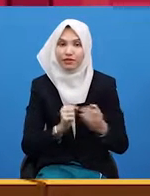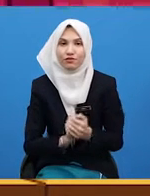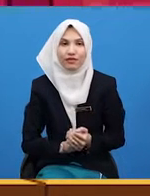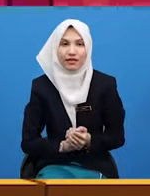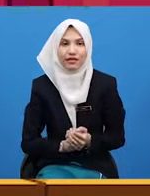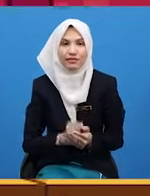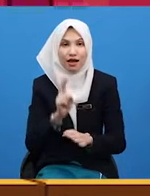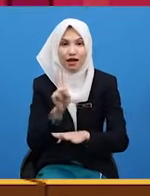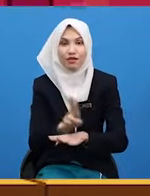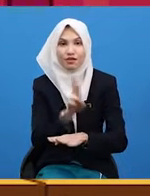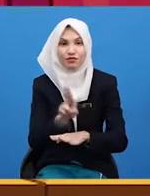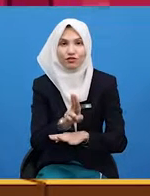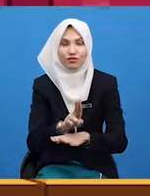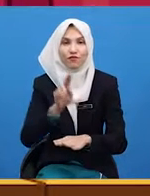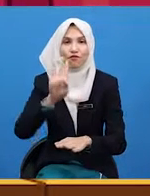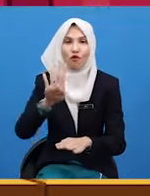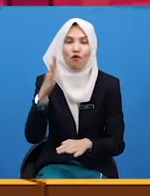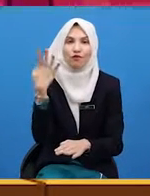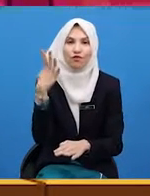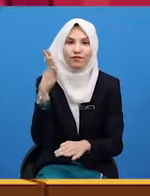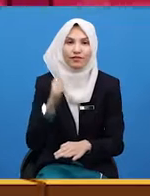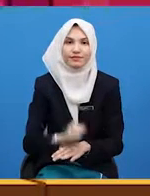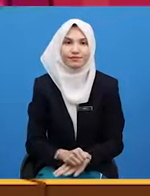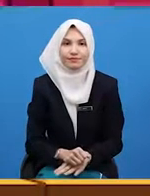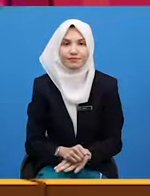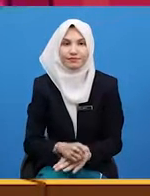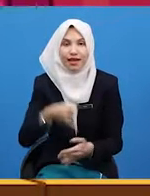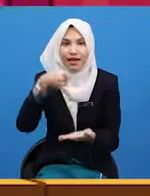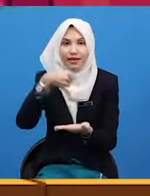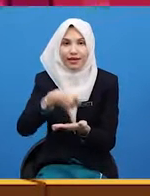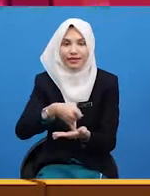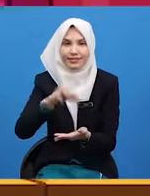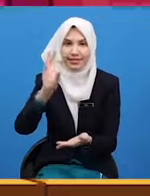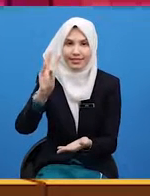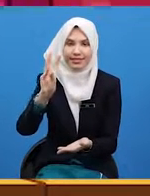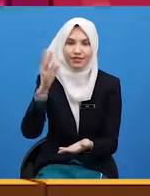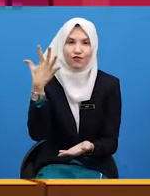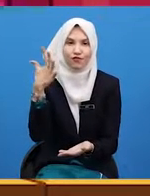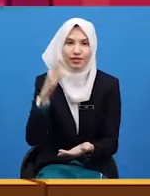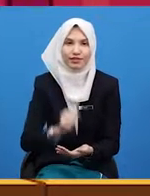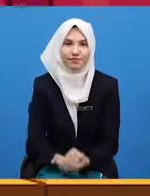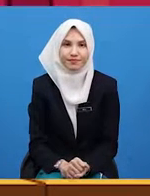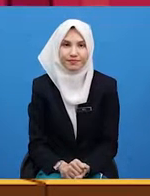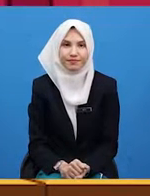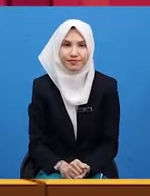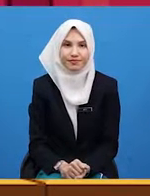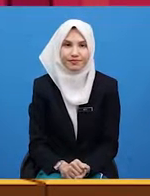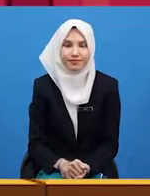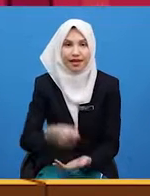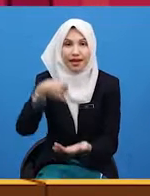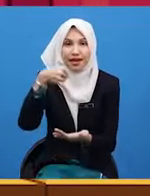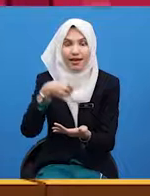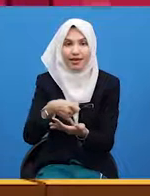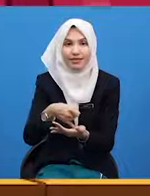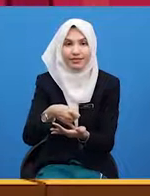It's 4-15. It's 6-15. It's